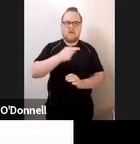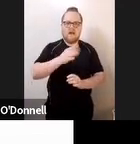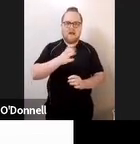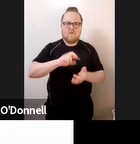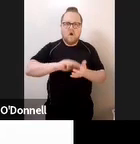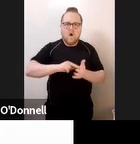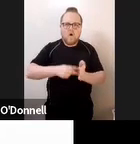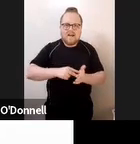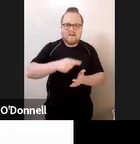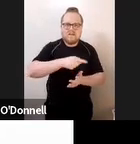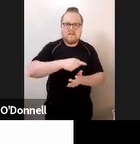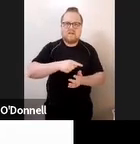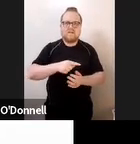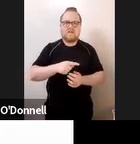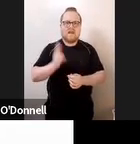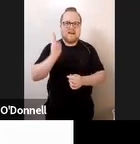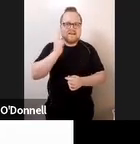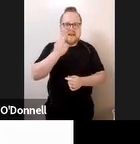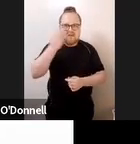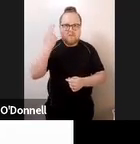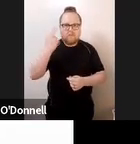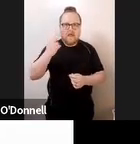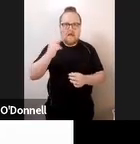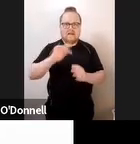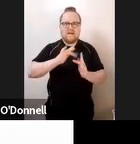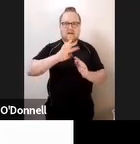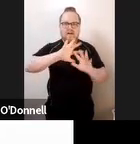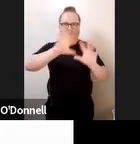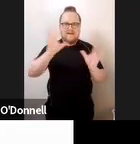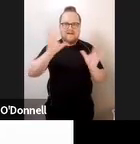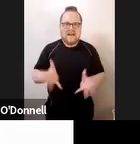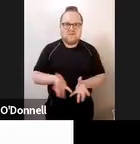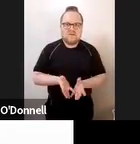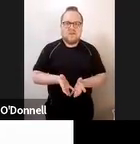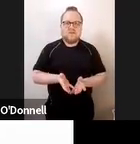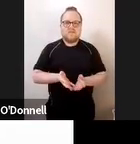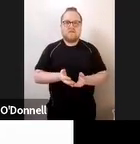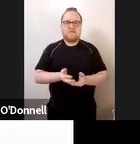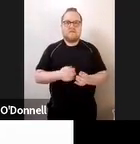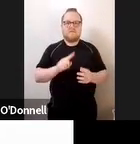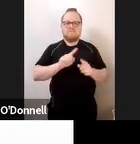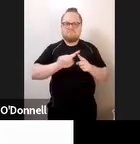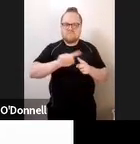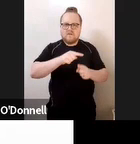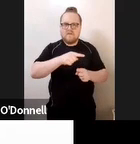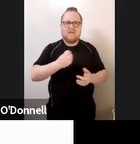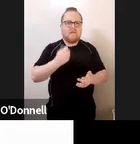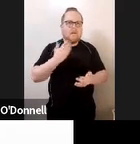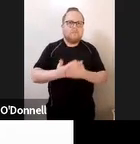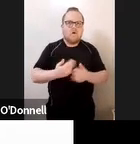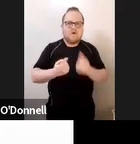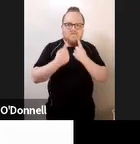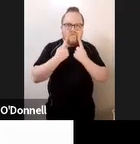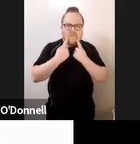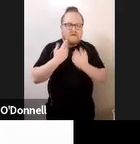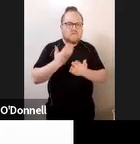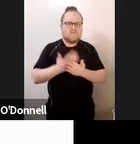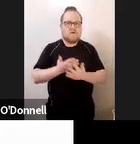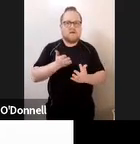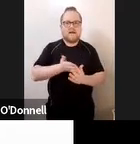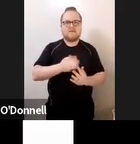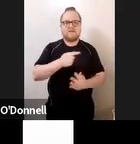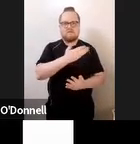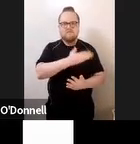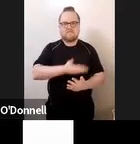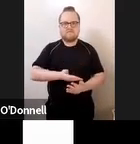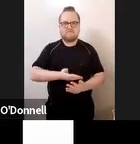online. DeafBlind International, SENS, DeafBlind UK and the National Consortium on Deaf Blindness. Next slide, please.